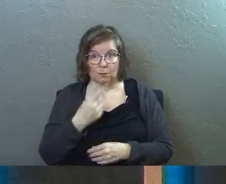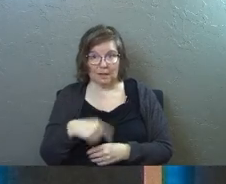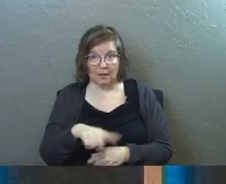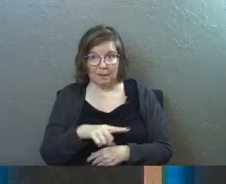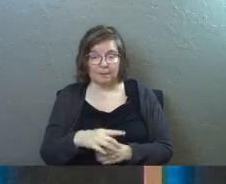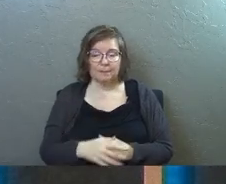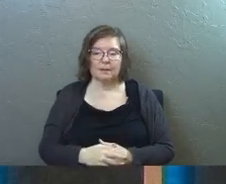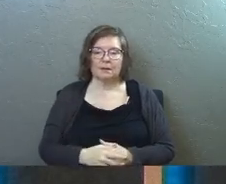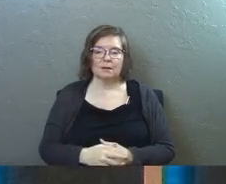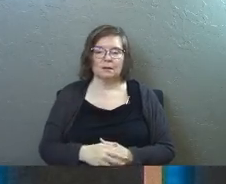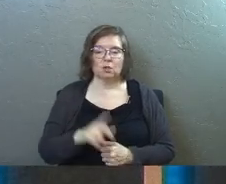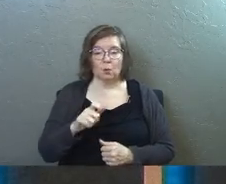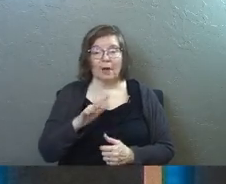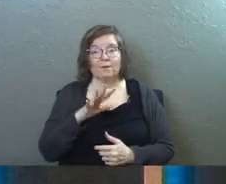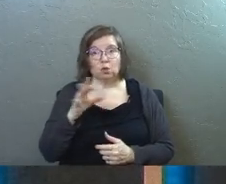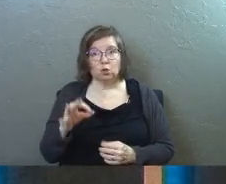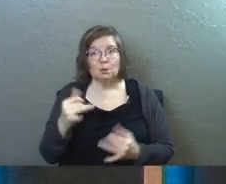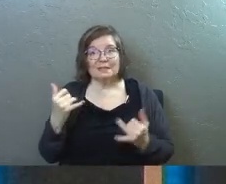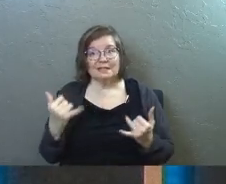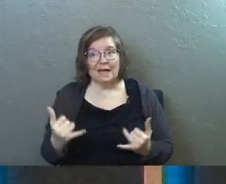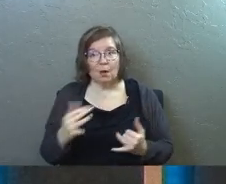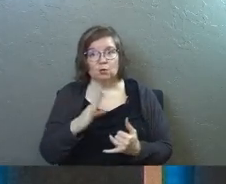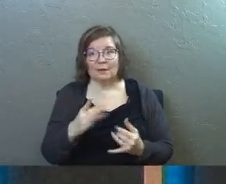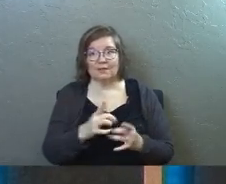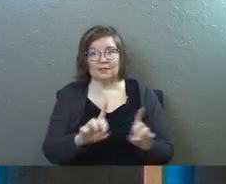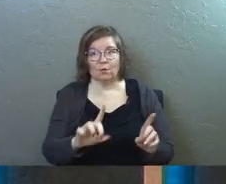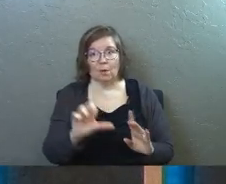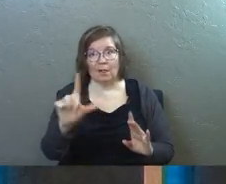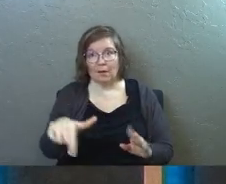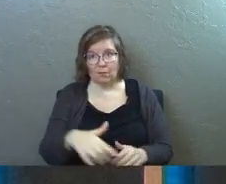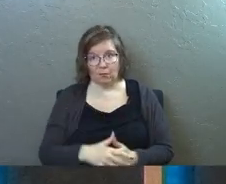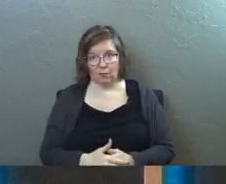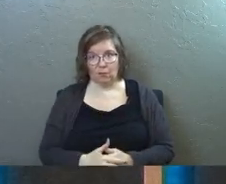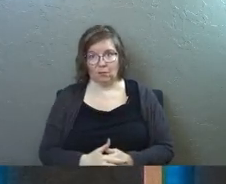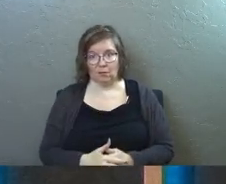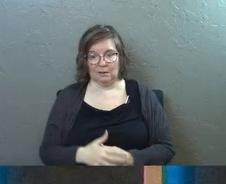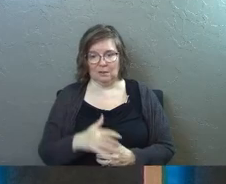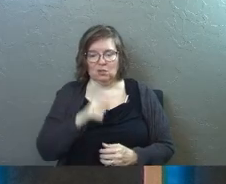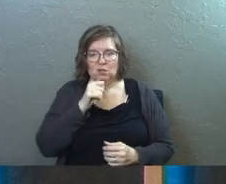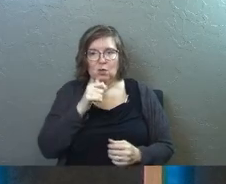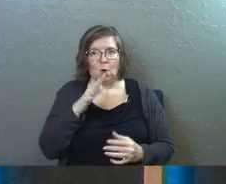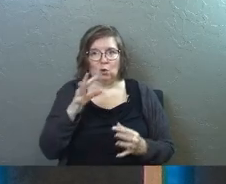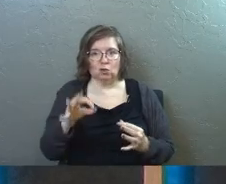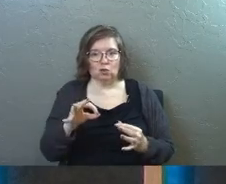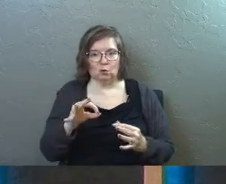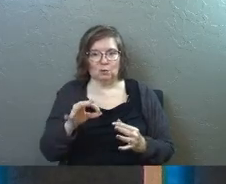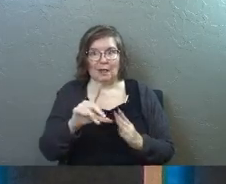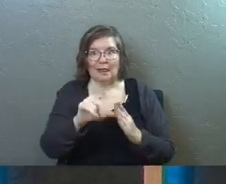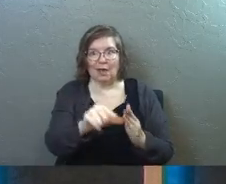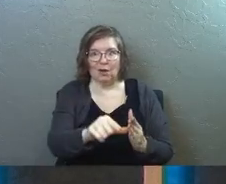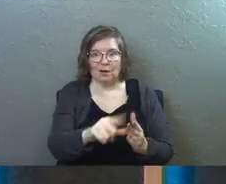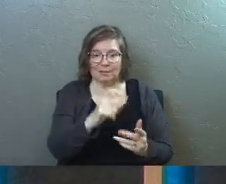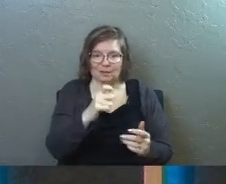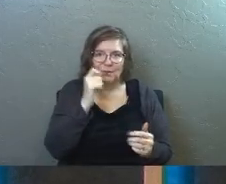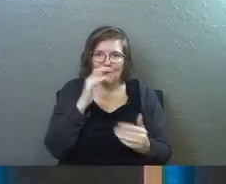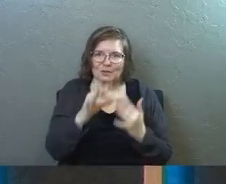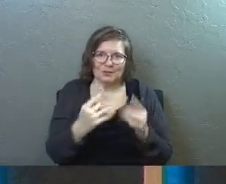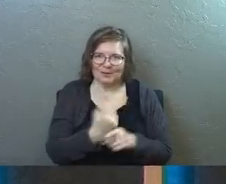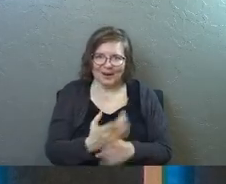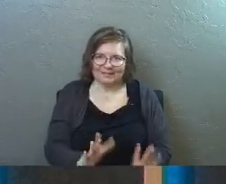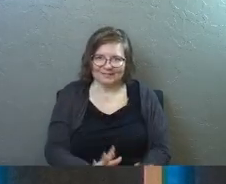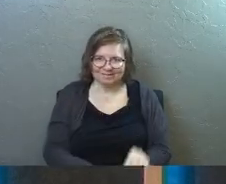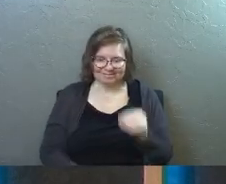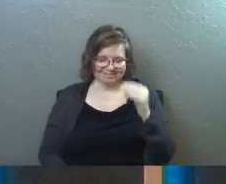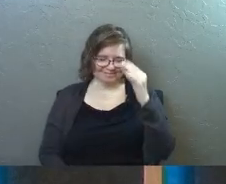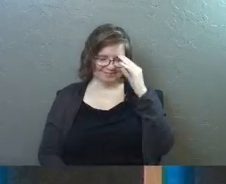them is you got to choose now to never get divorced don't choose then because you won't choose